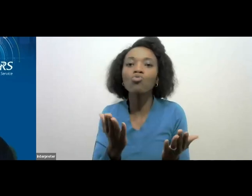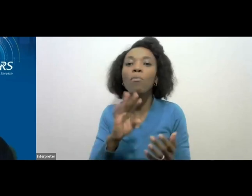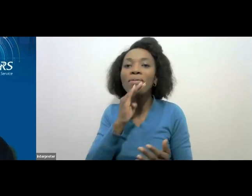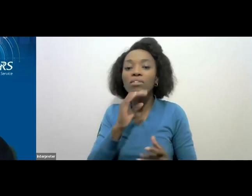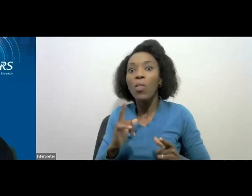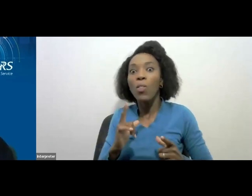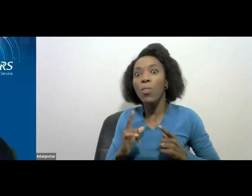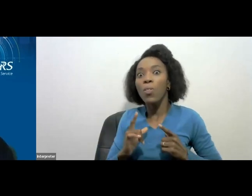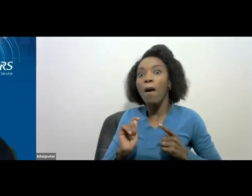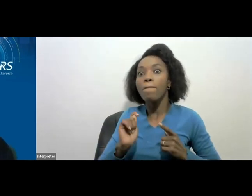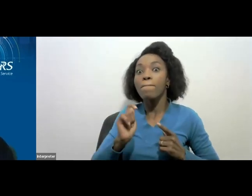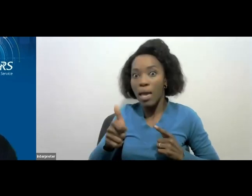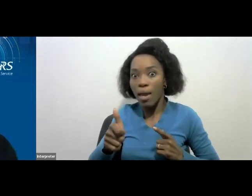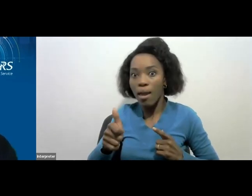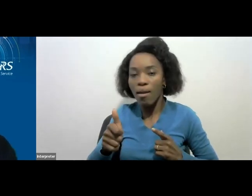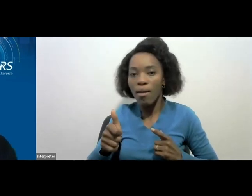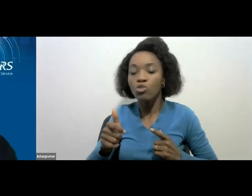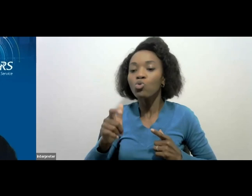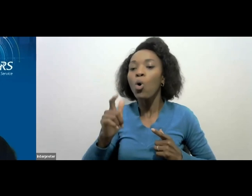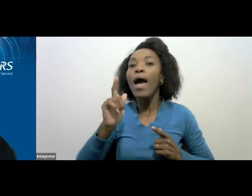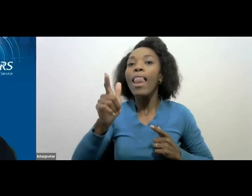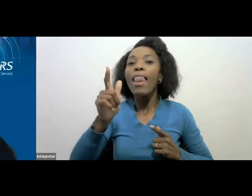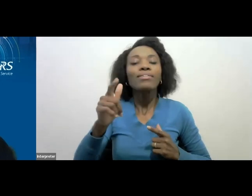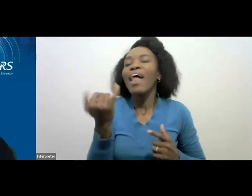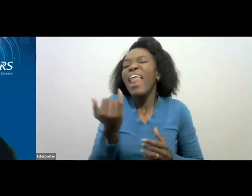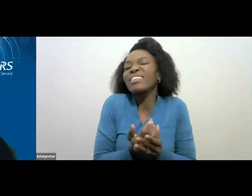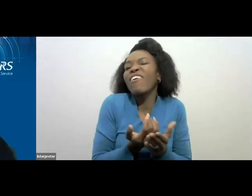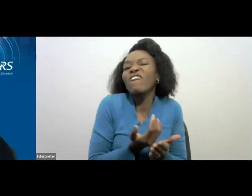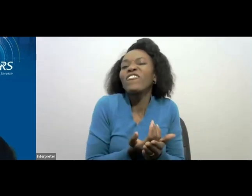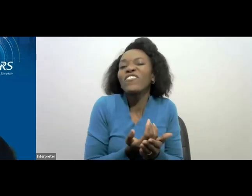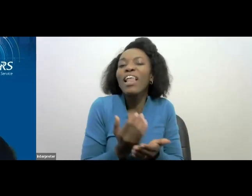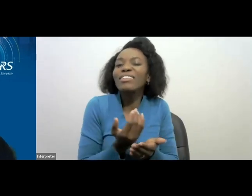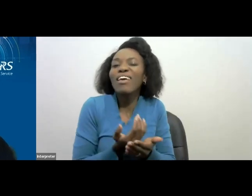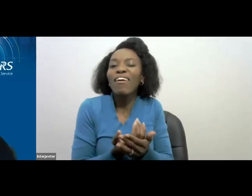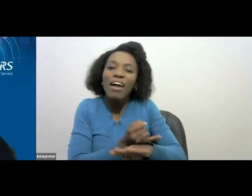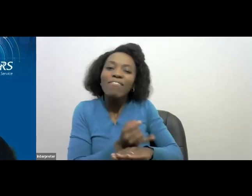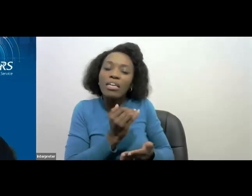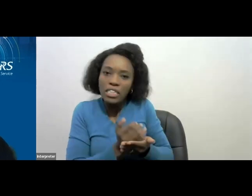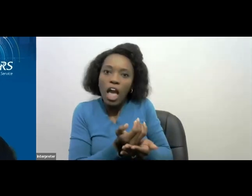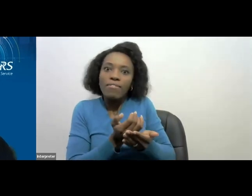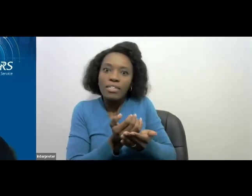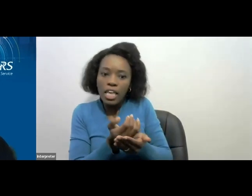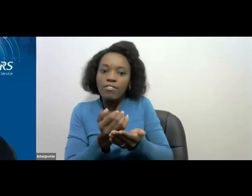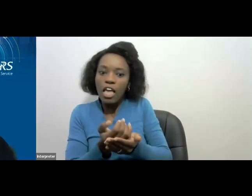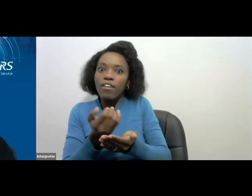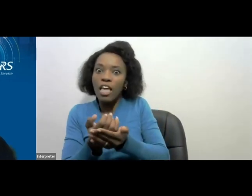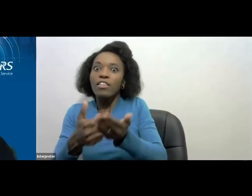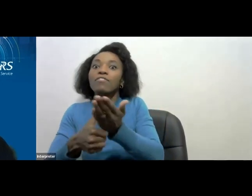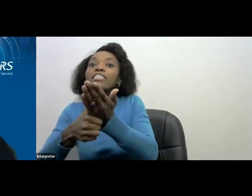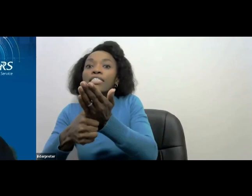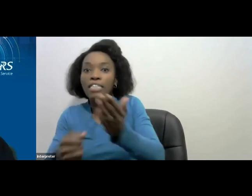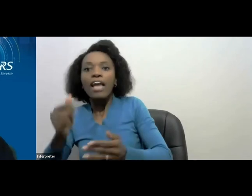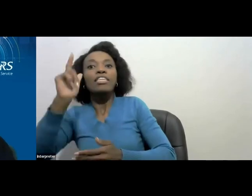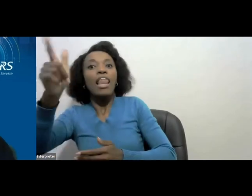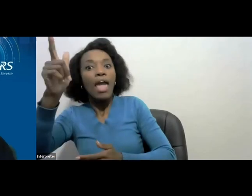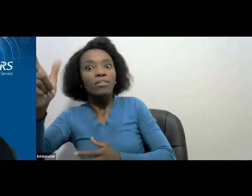for you to have more of a savings put aside to cover your taxes should you